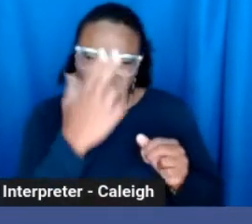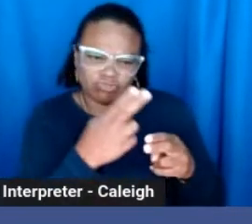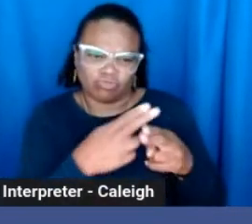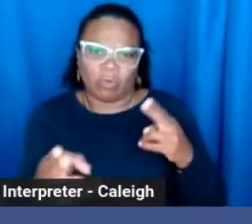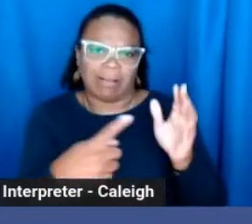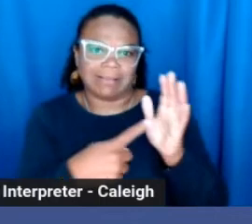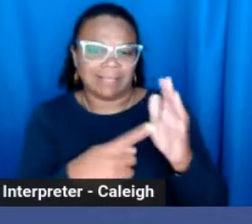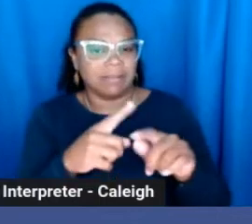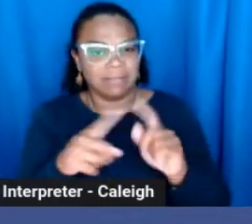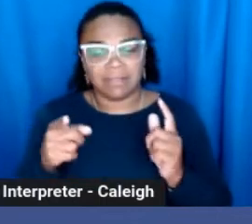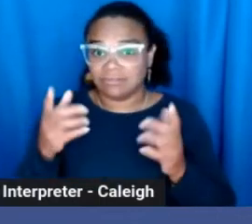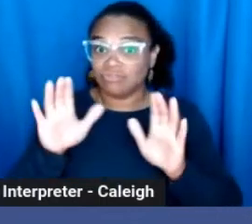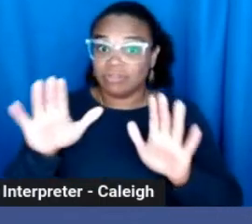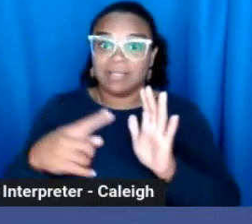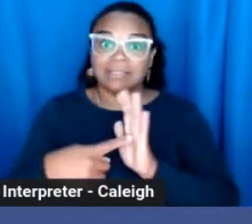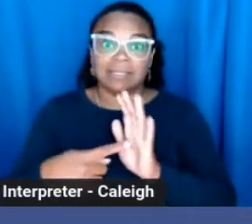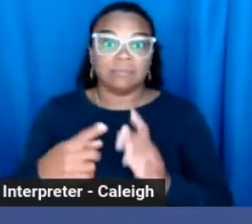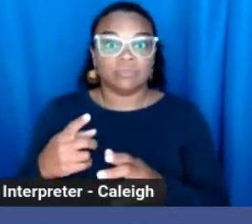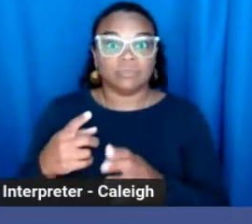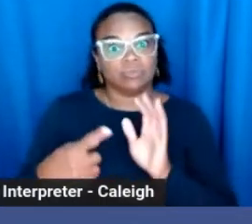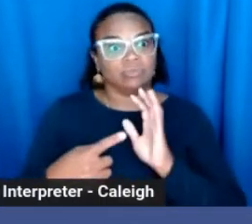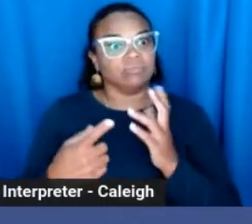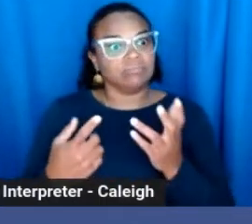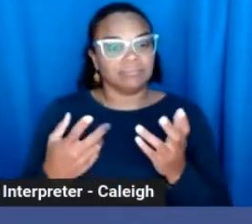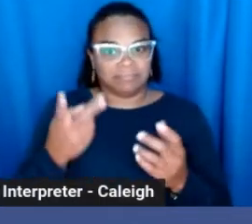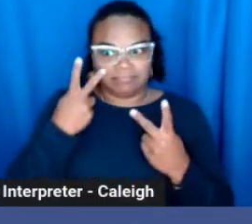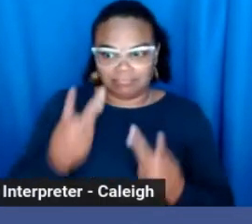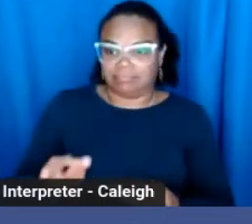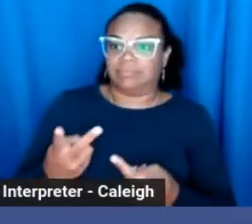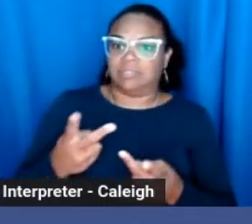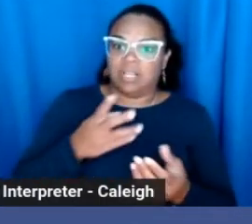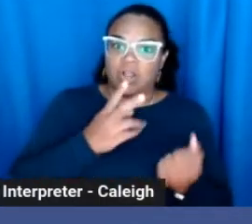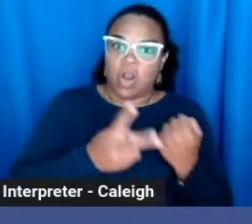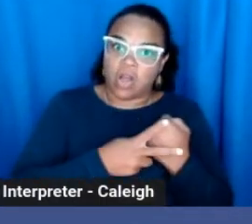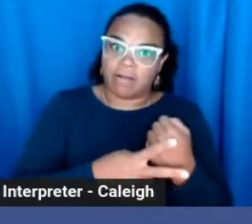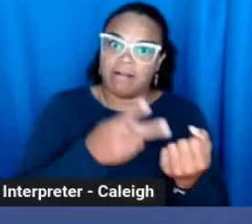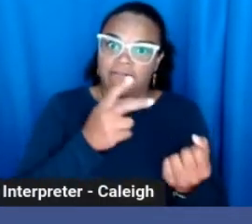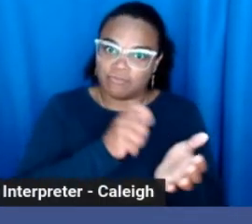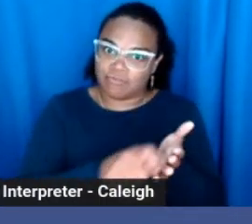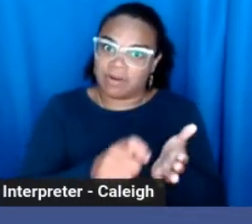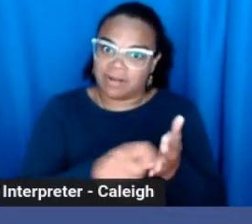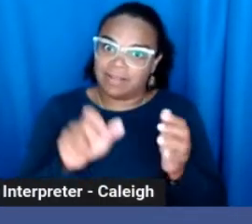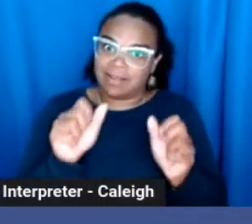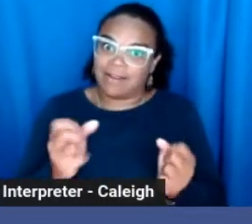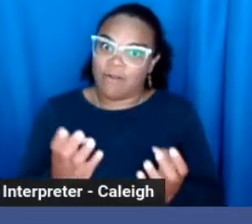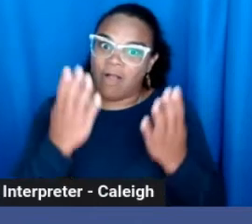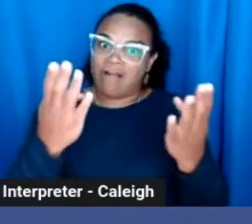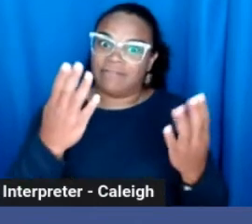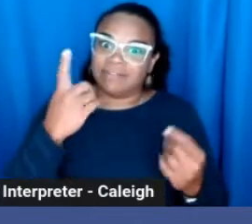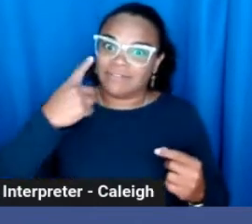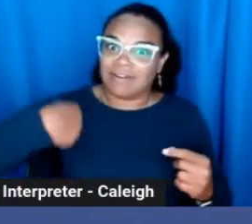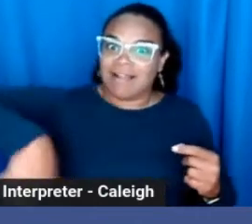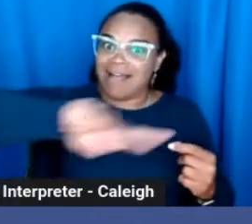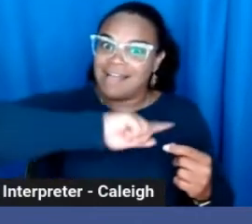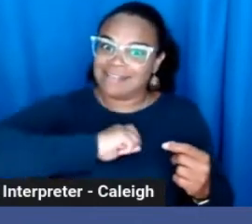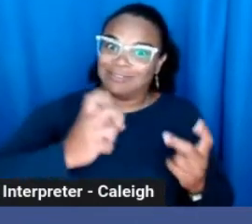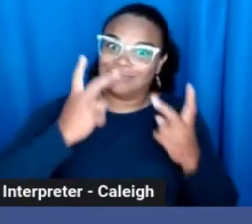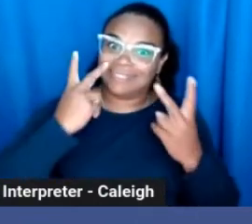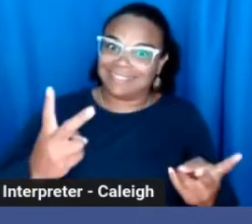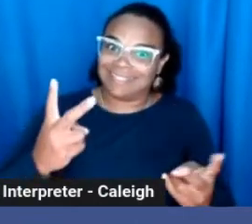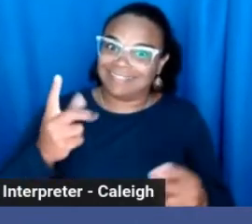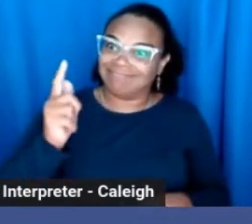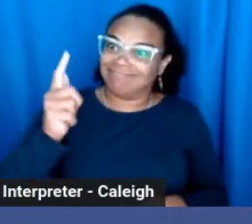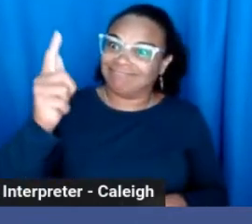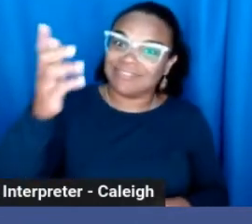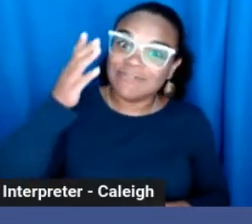to just show us what archival writing can offer us in the future. We can look back on these really powerful